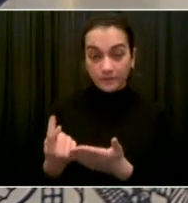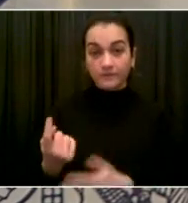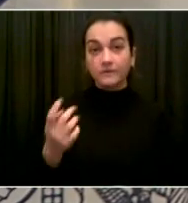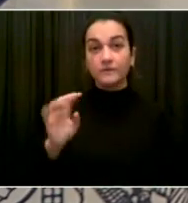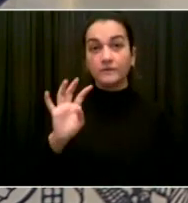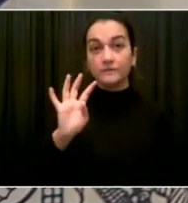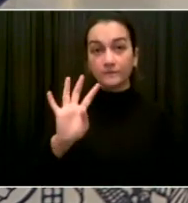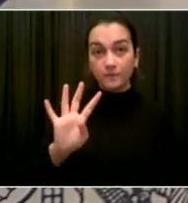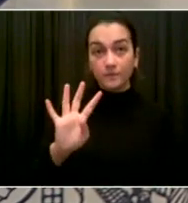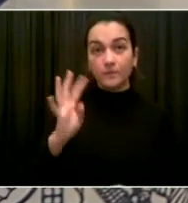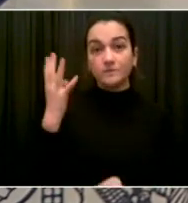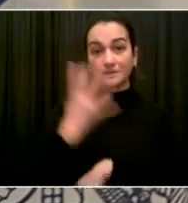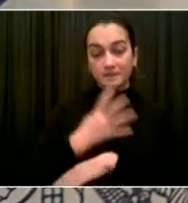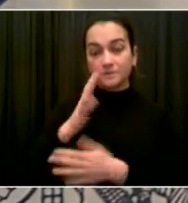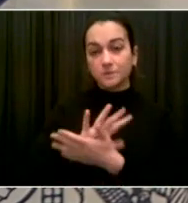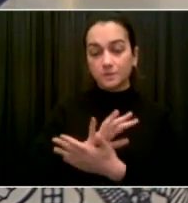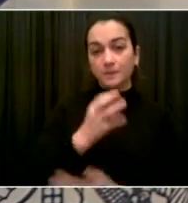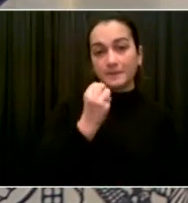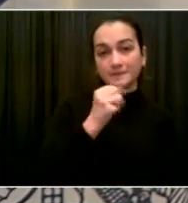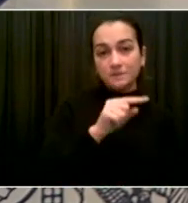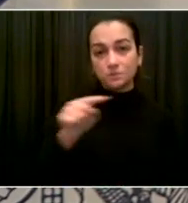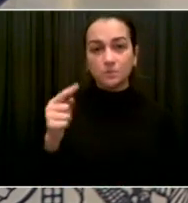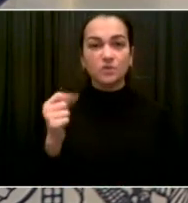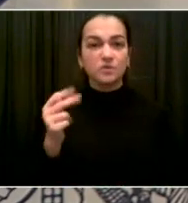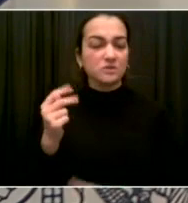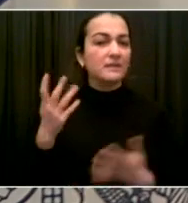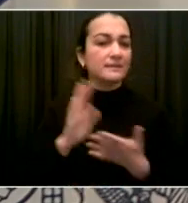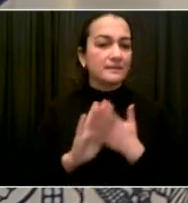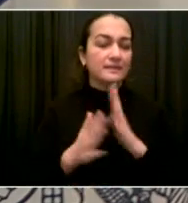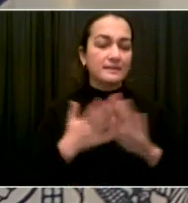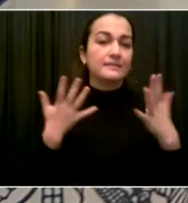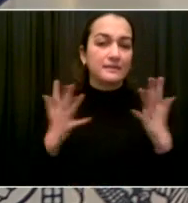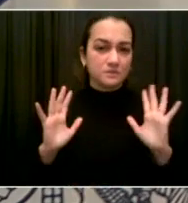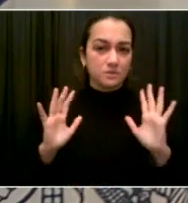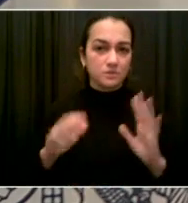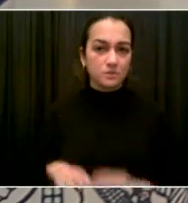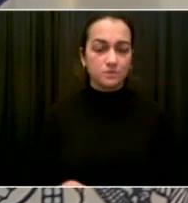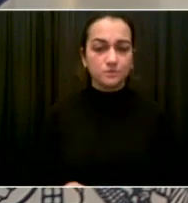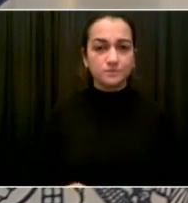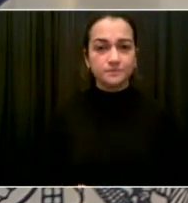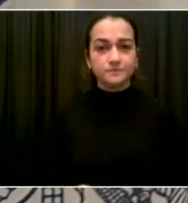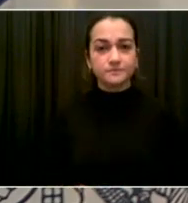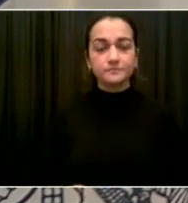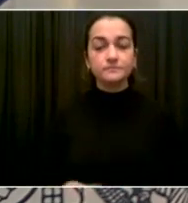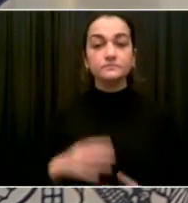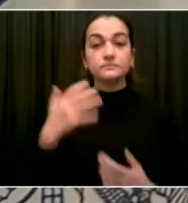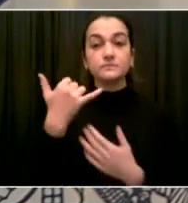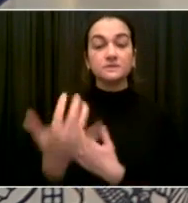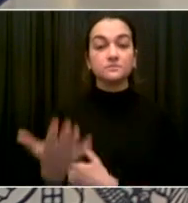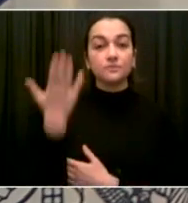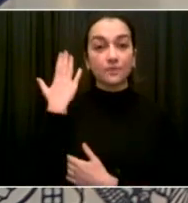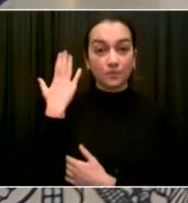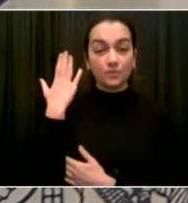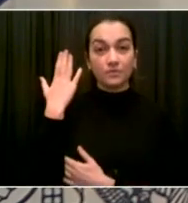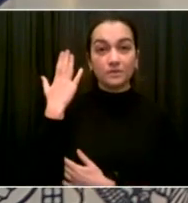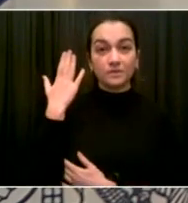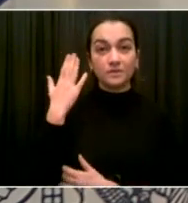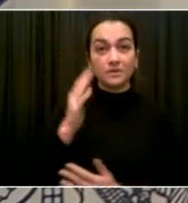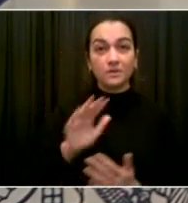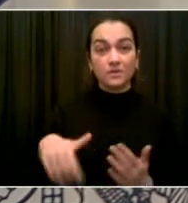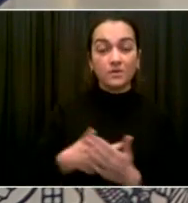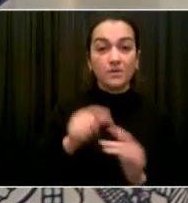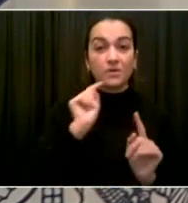again, overwhelmingly, we started this morning, all of our schools open except for four out of 1600.